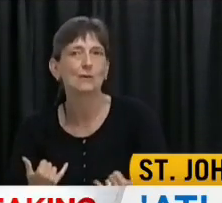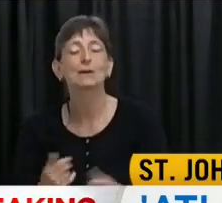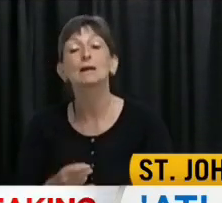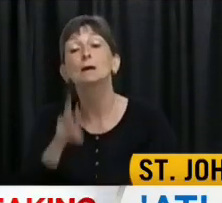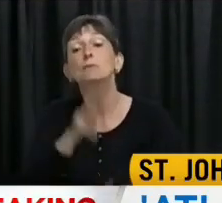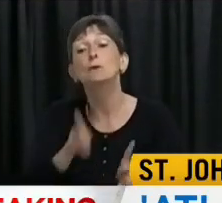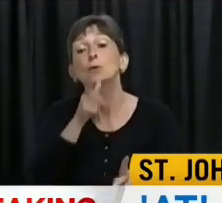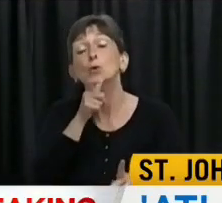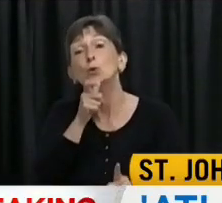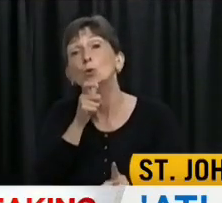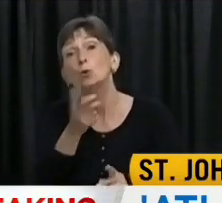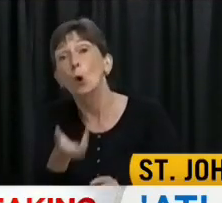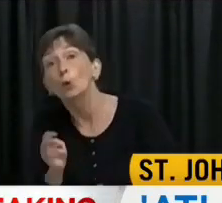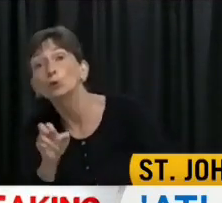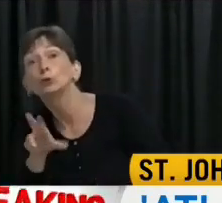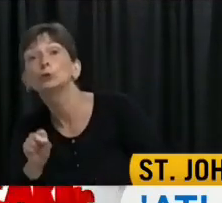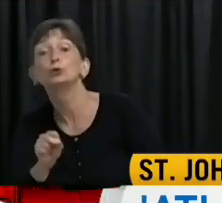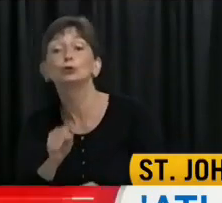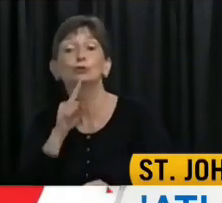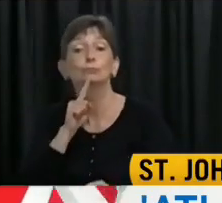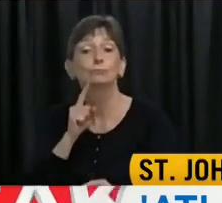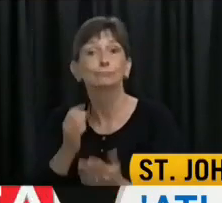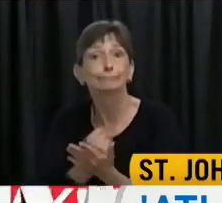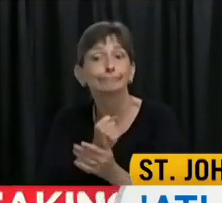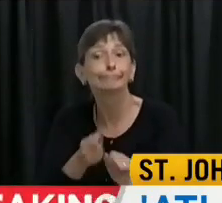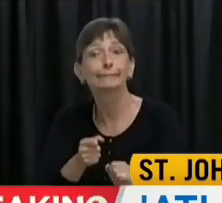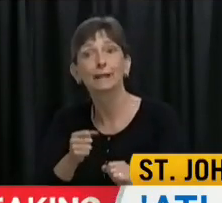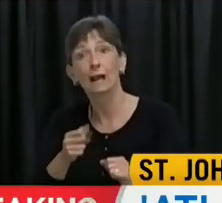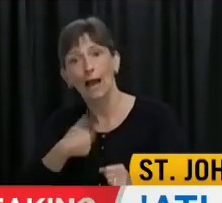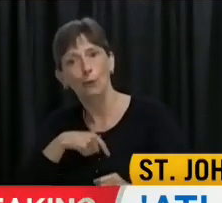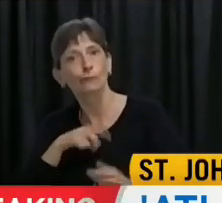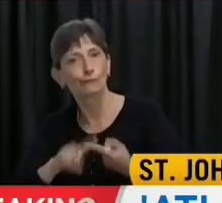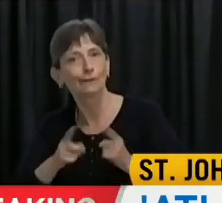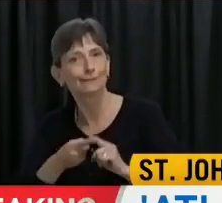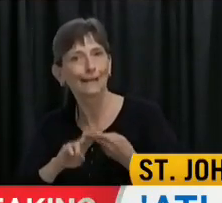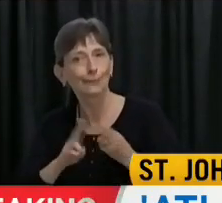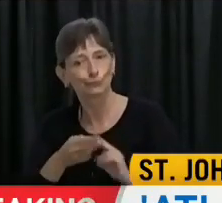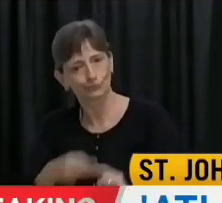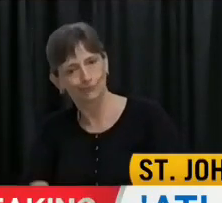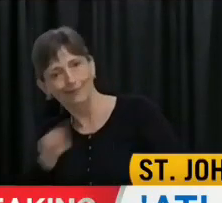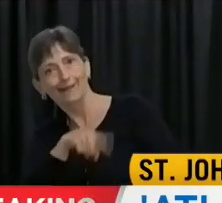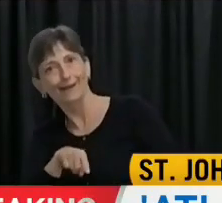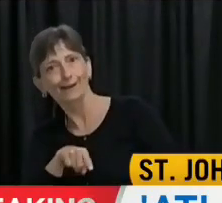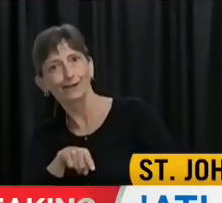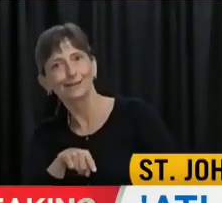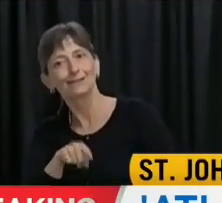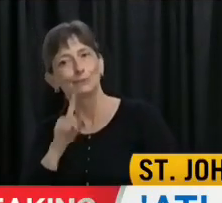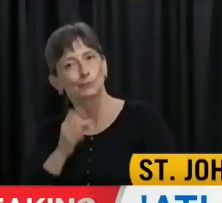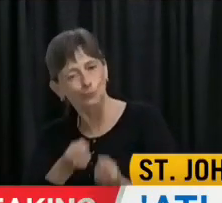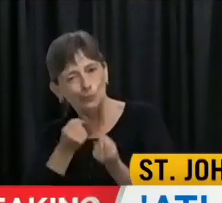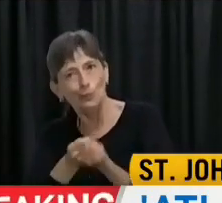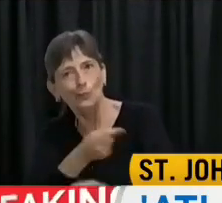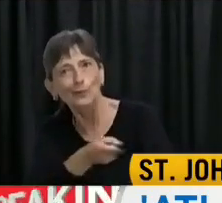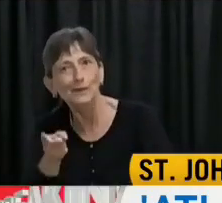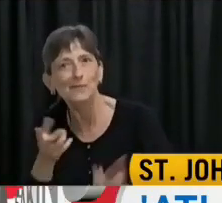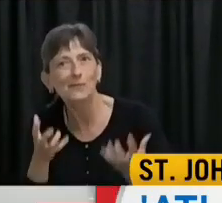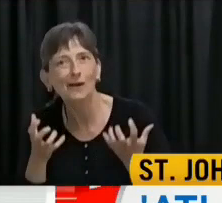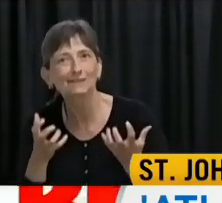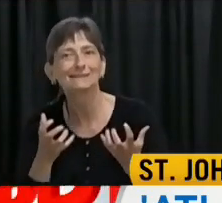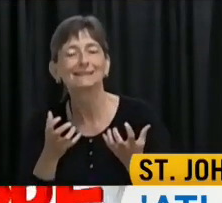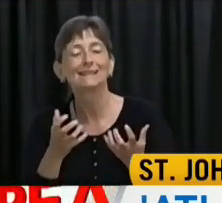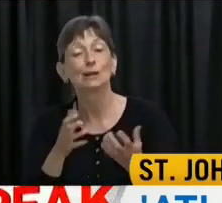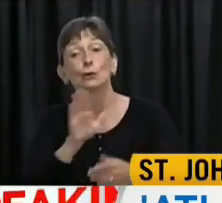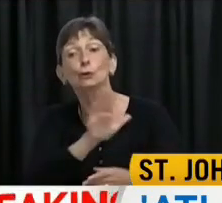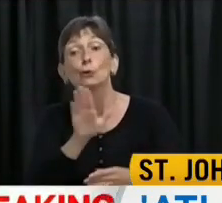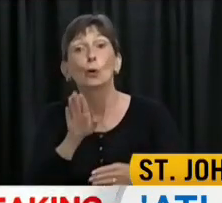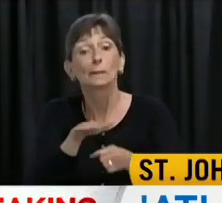hone and run these businesses are our families and they're friends, they're our neighbours. So these are the local businesses that support